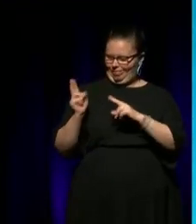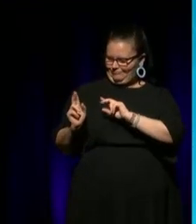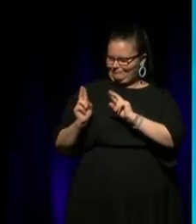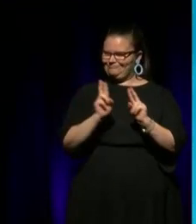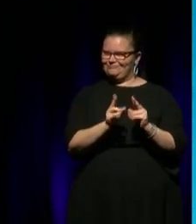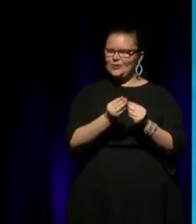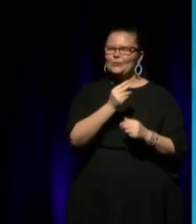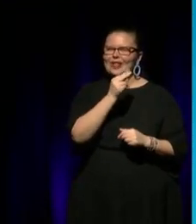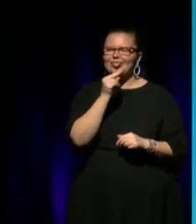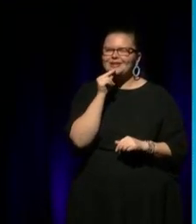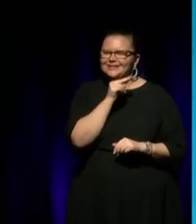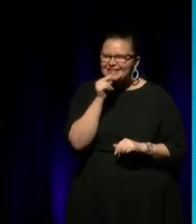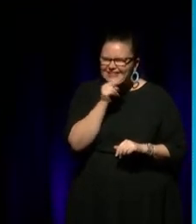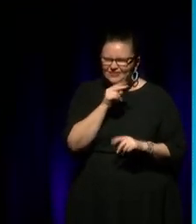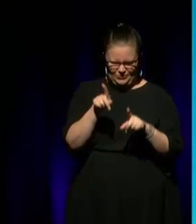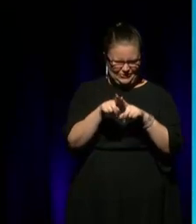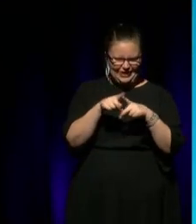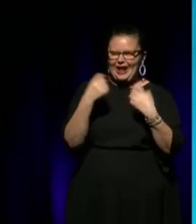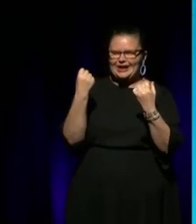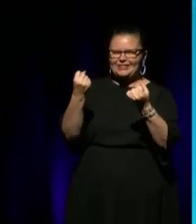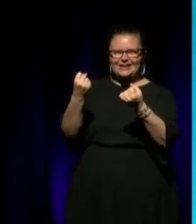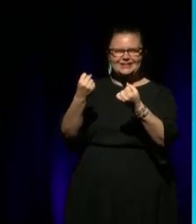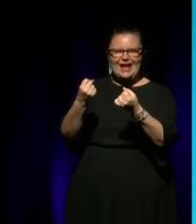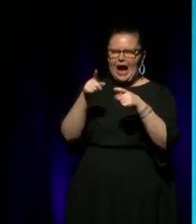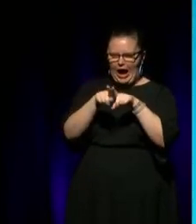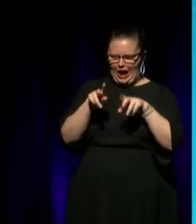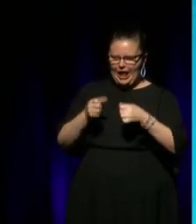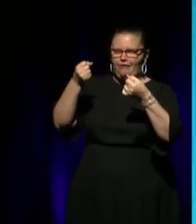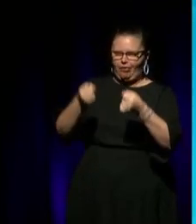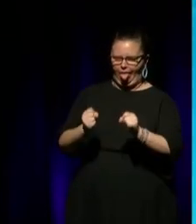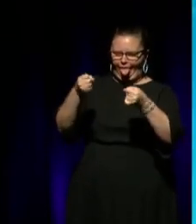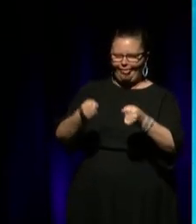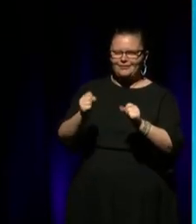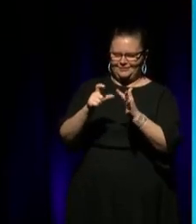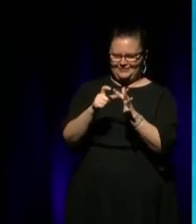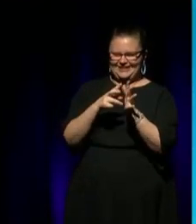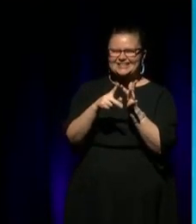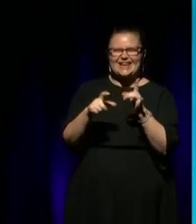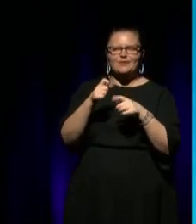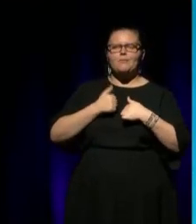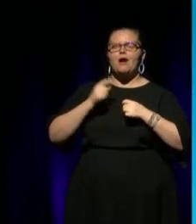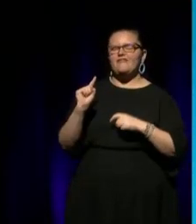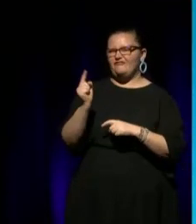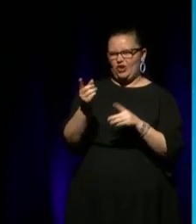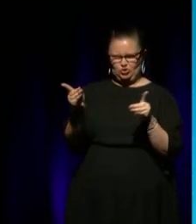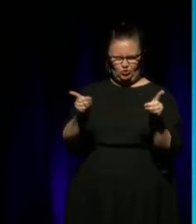Margaret Lookout and the car was one of those, you know, roller coaster rides. Oh, David was my first director. He would